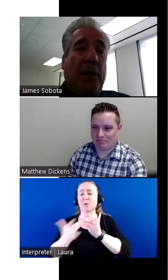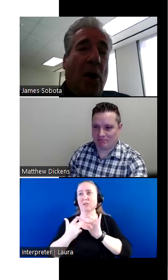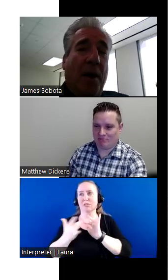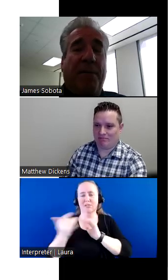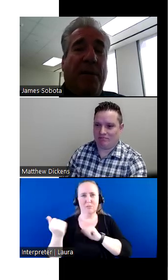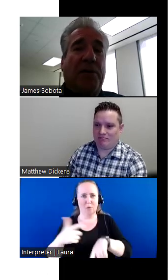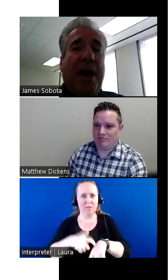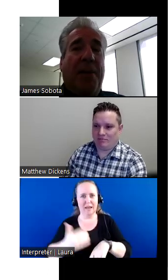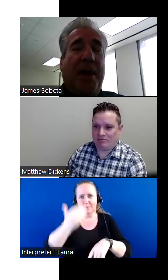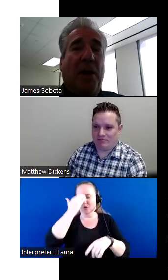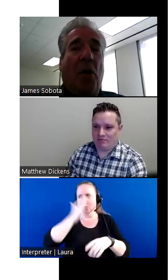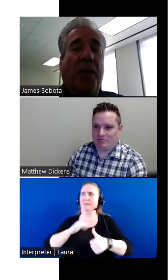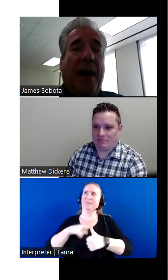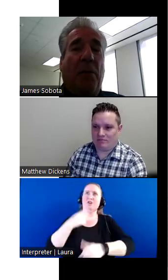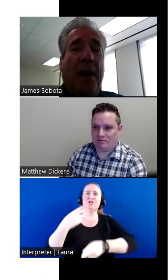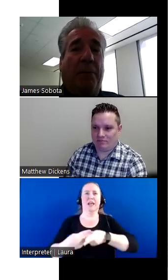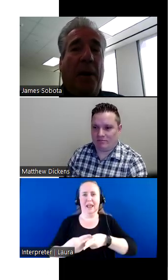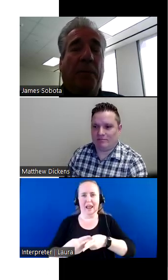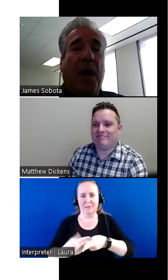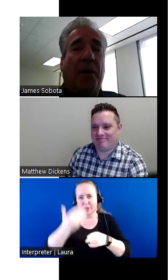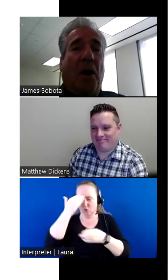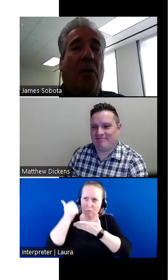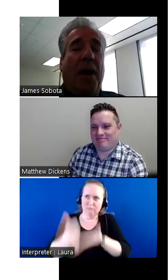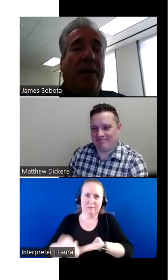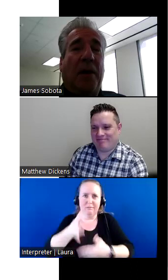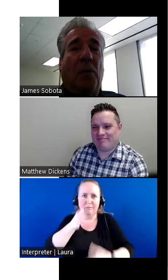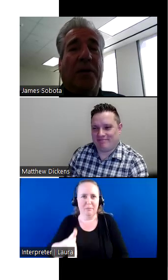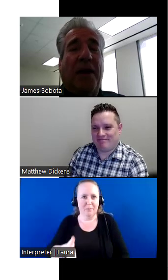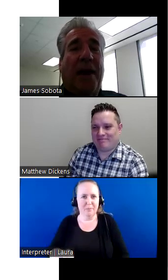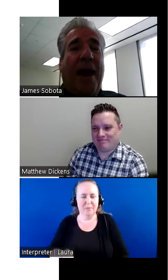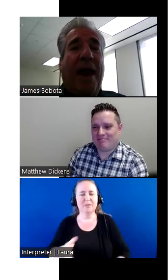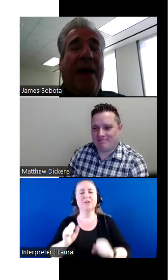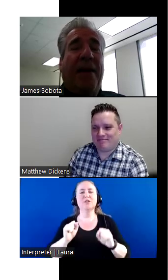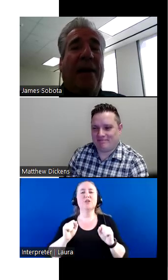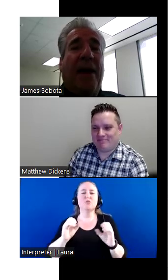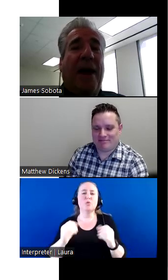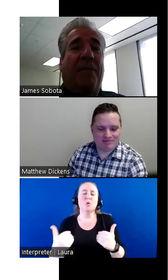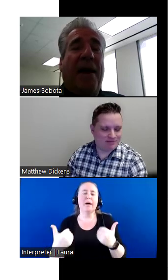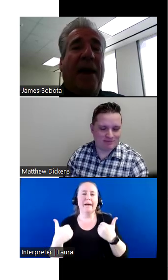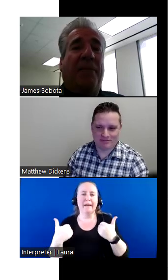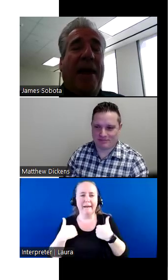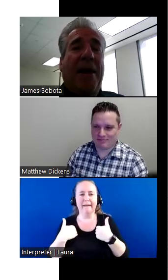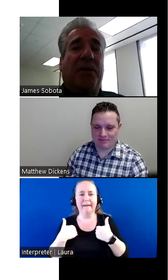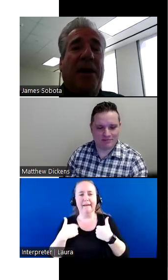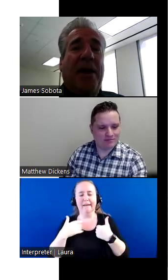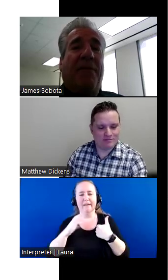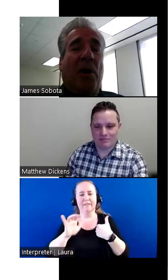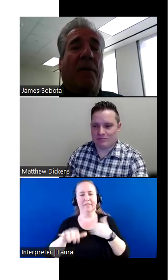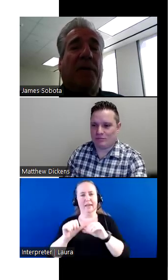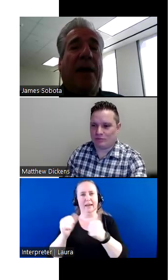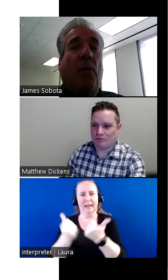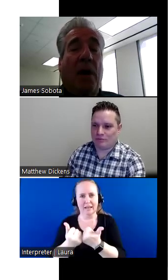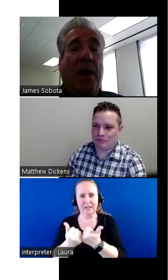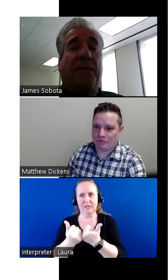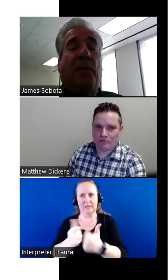all the time and they know me by first name and they know that I will help them. So in other words, have that agency, have